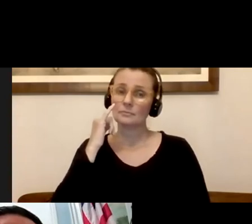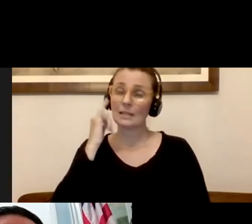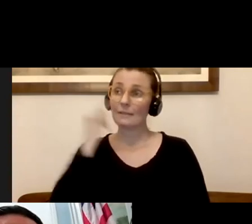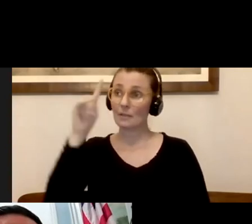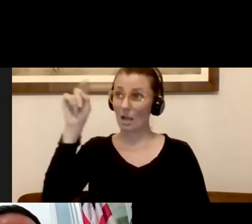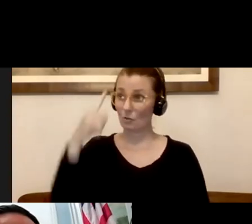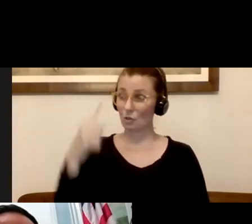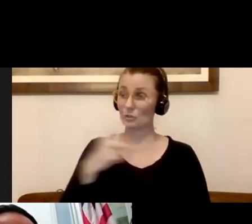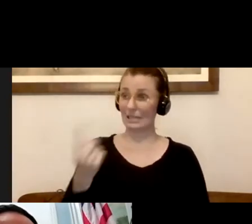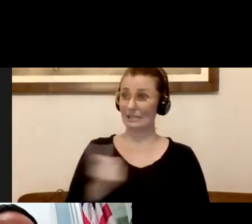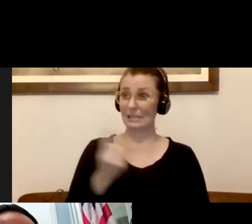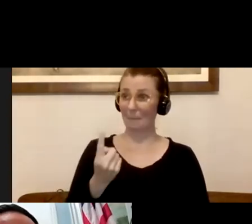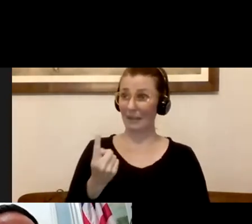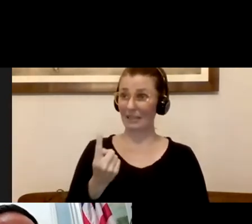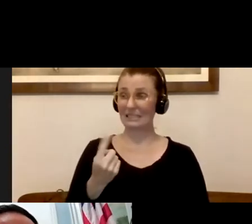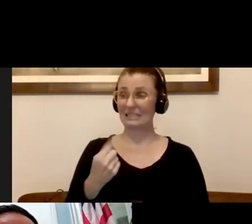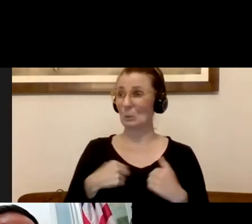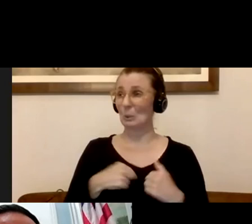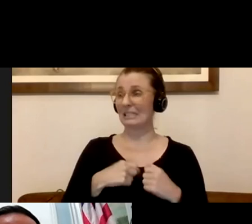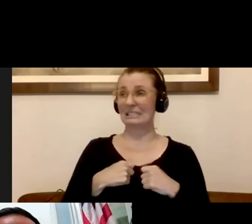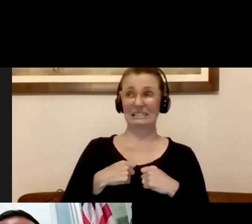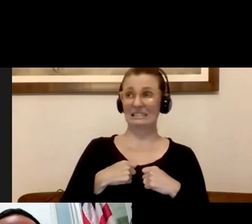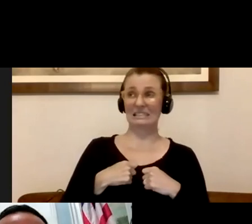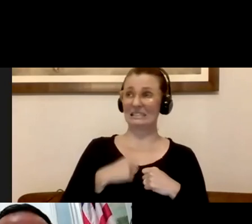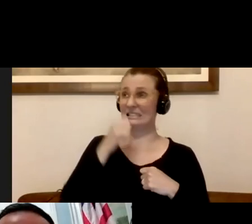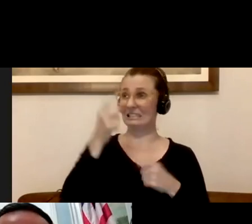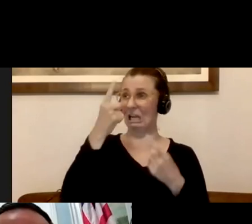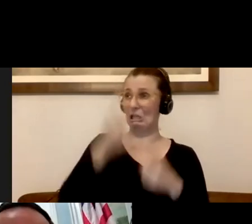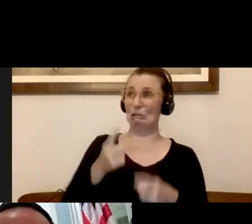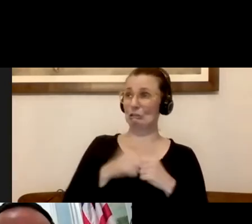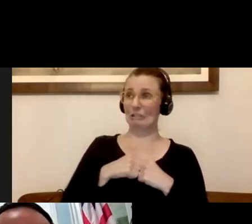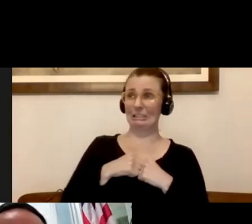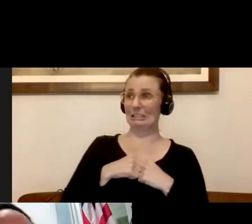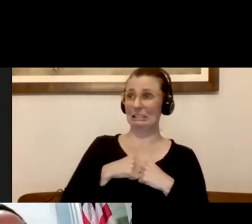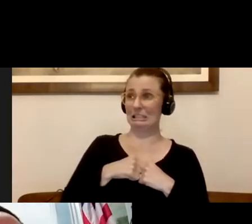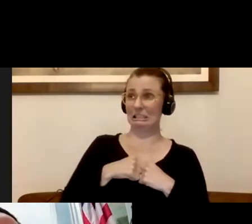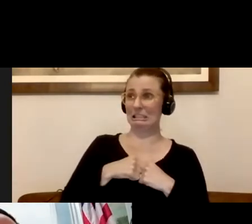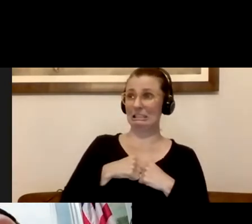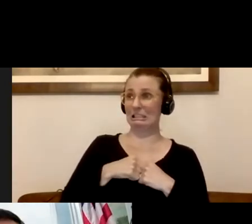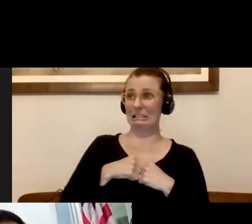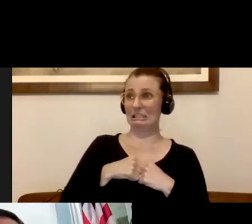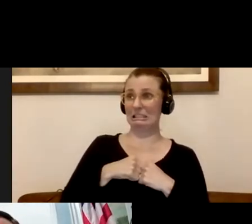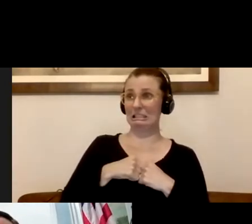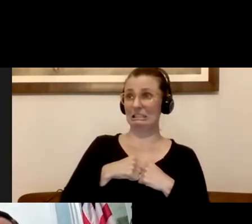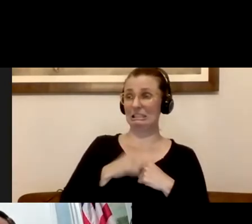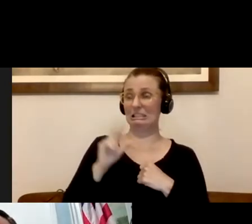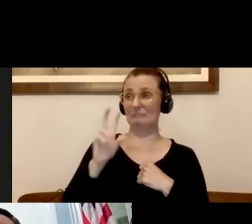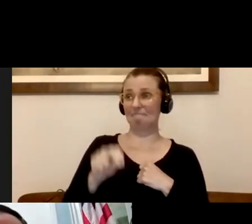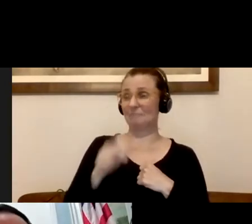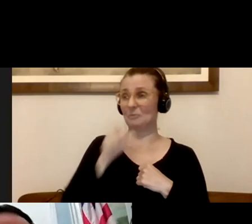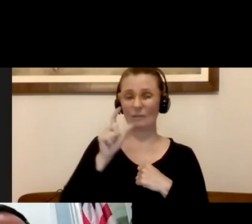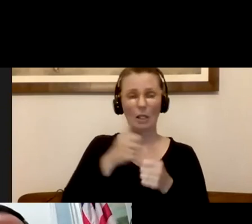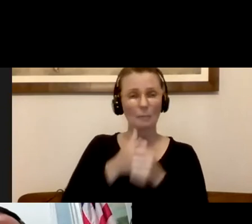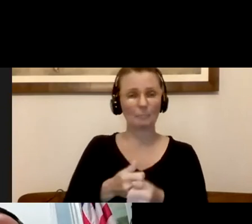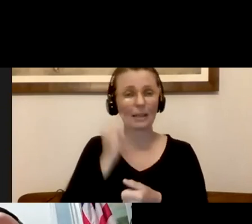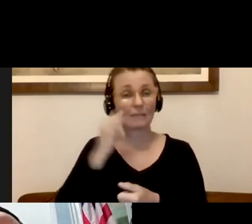with, we reserve our right to not activate that sector. So if the governor says all restaurants are open on the 18th, I will tell you, for in-seeding or